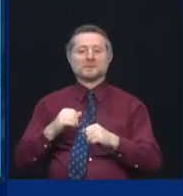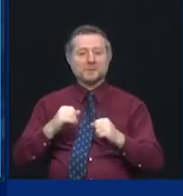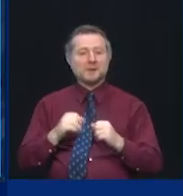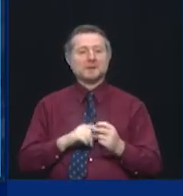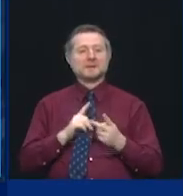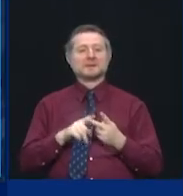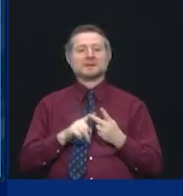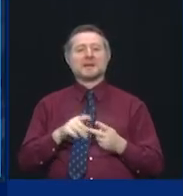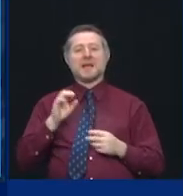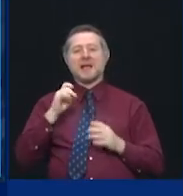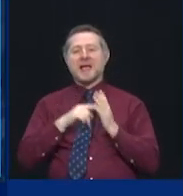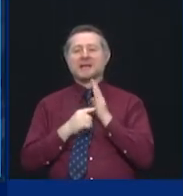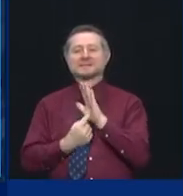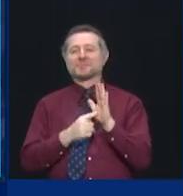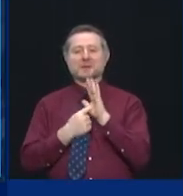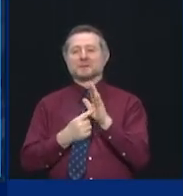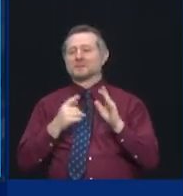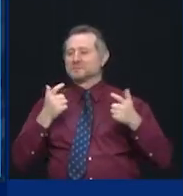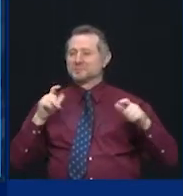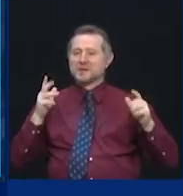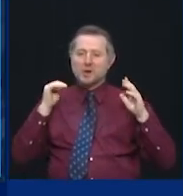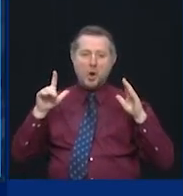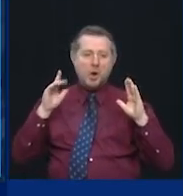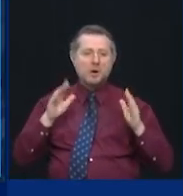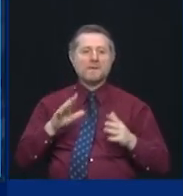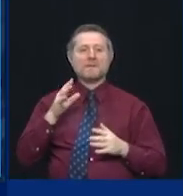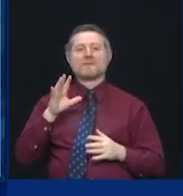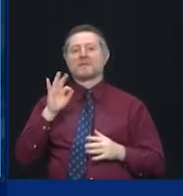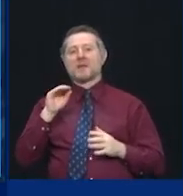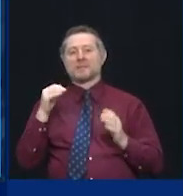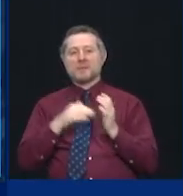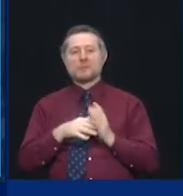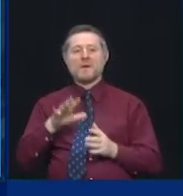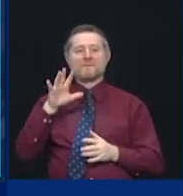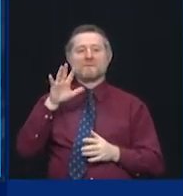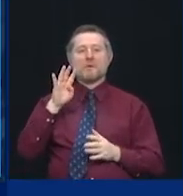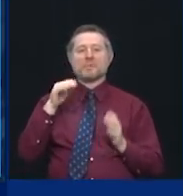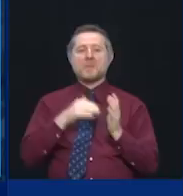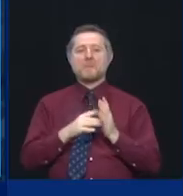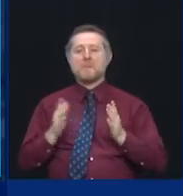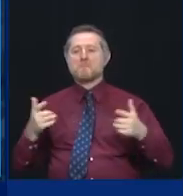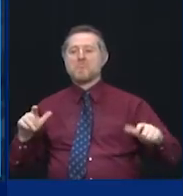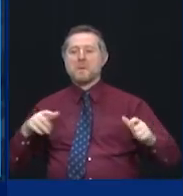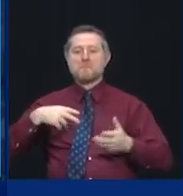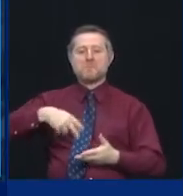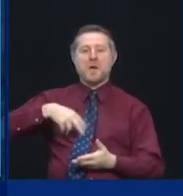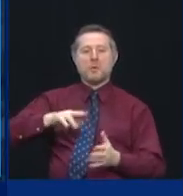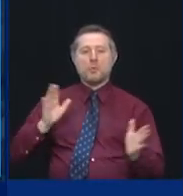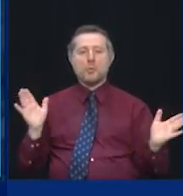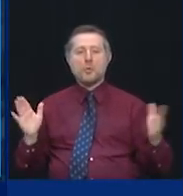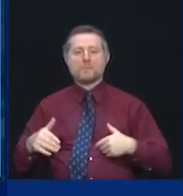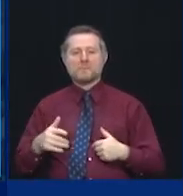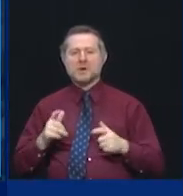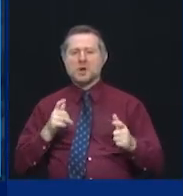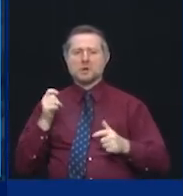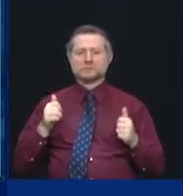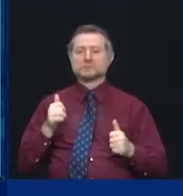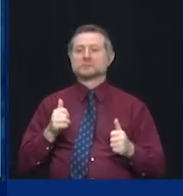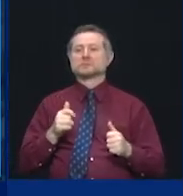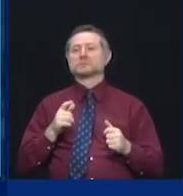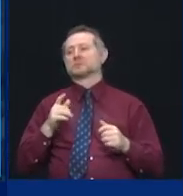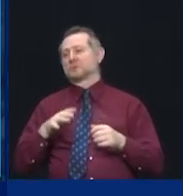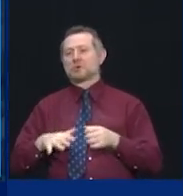a 54,000 square foot ballroom, the largest in the region, glass enclosed